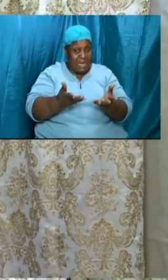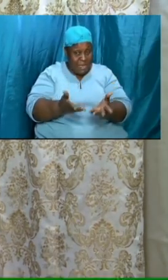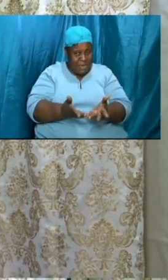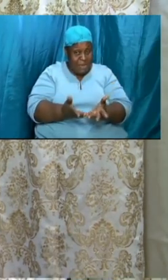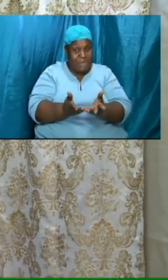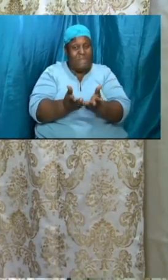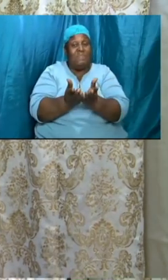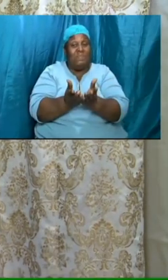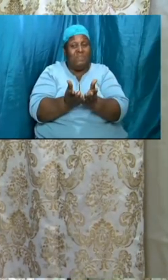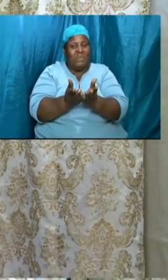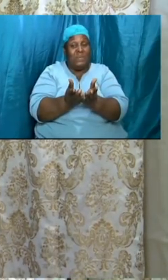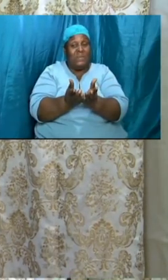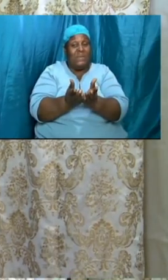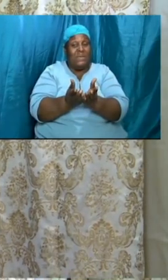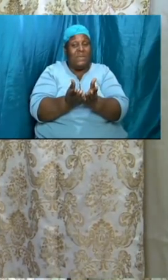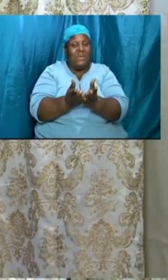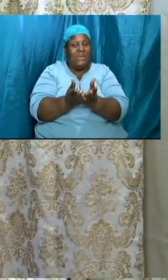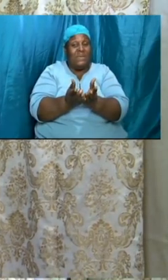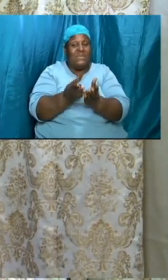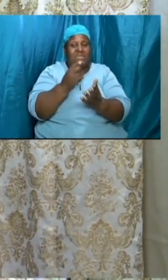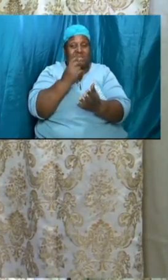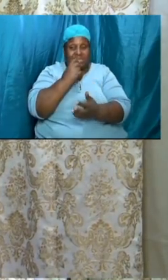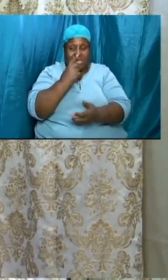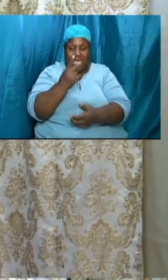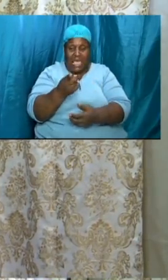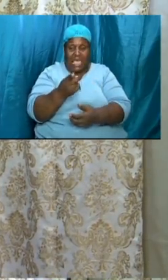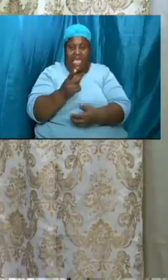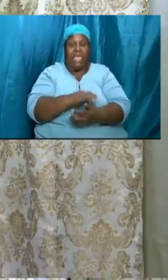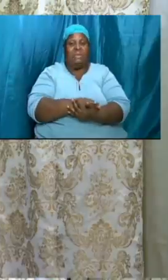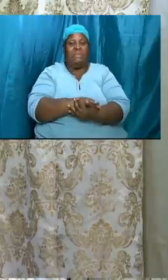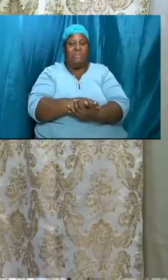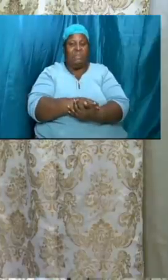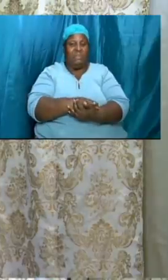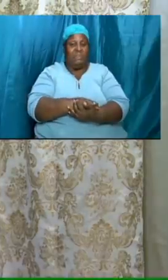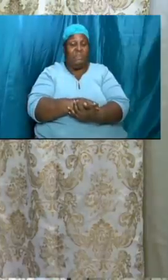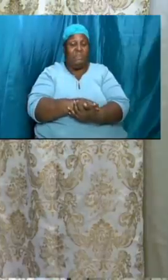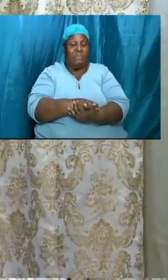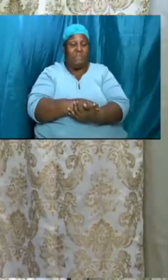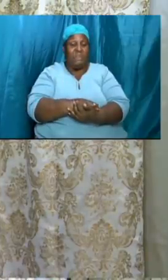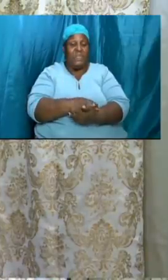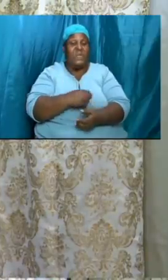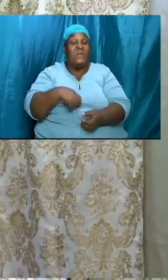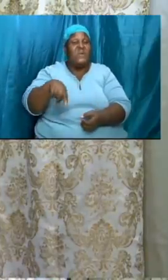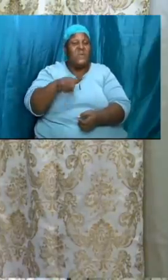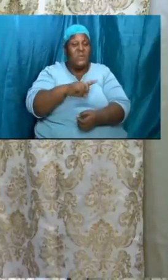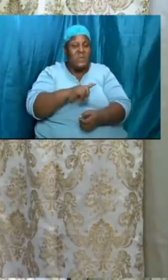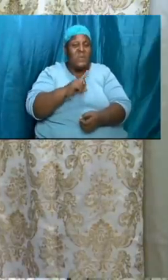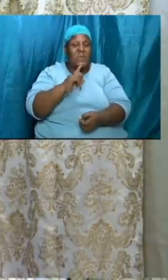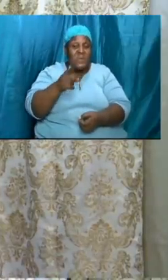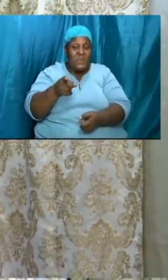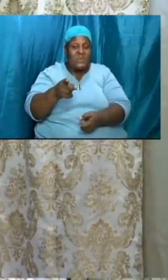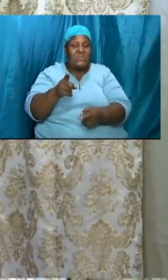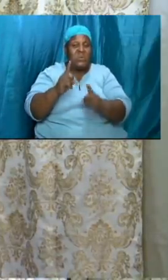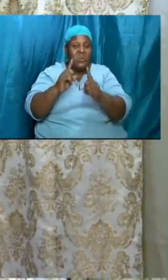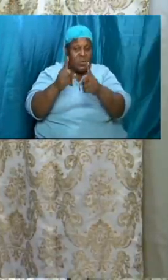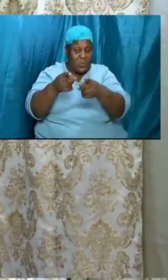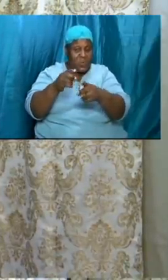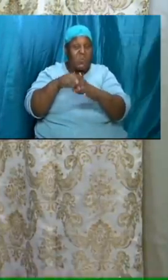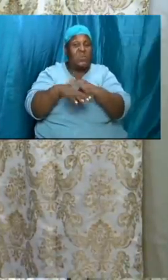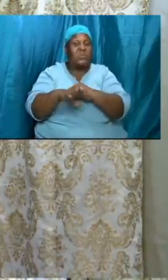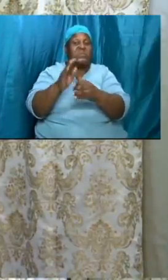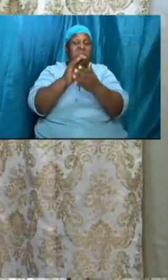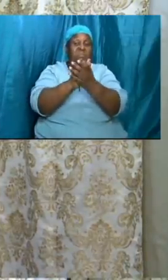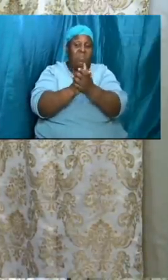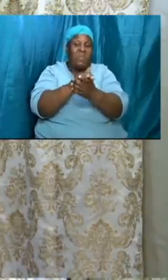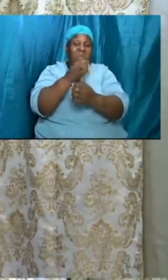constantly come in and have been coming since last week when the bible said that we are going to go to the marriage supper of the